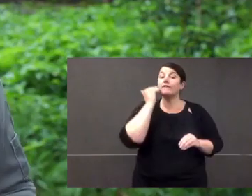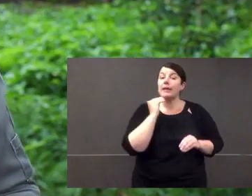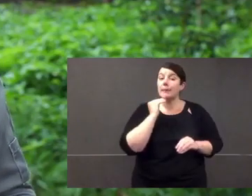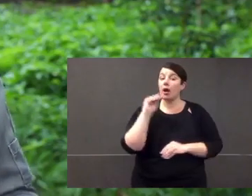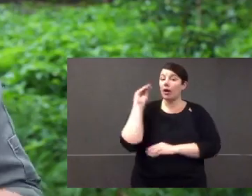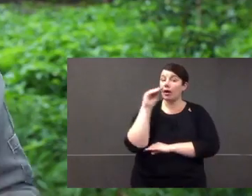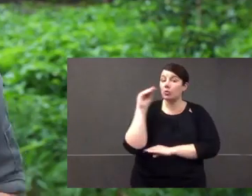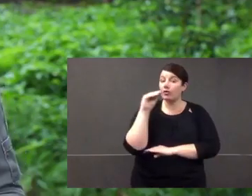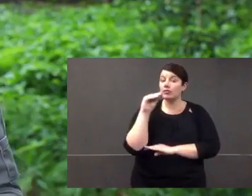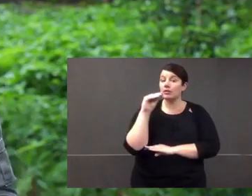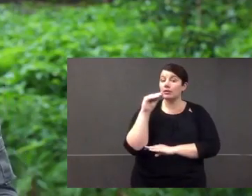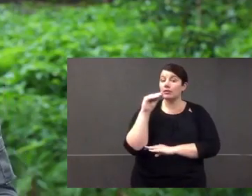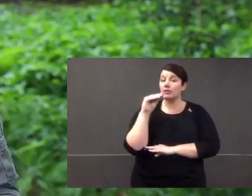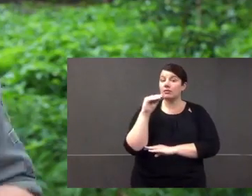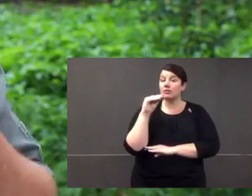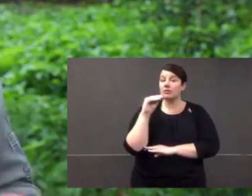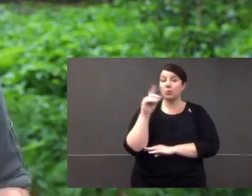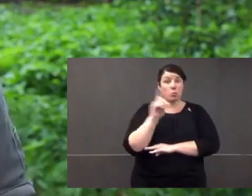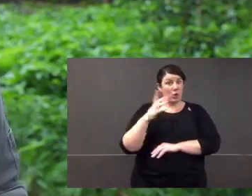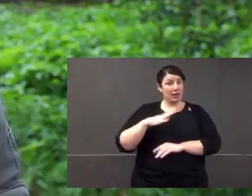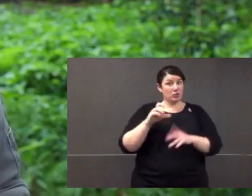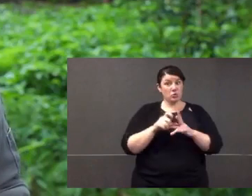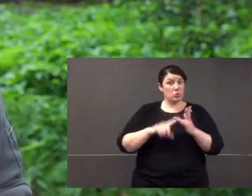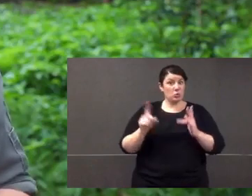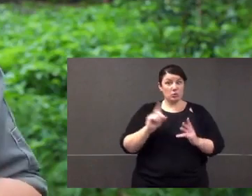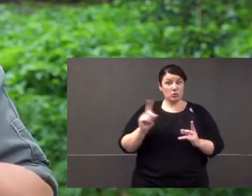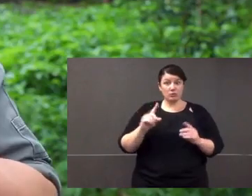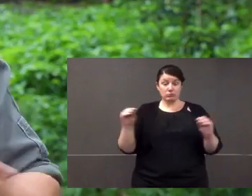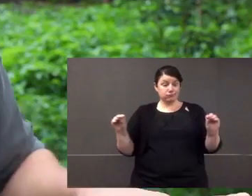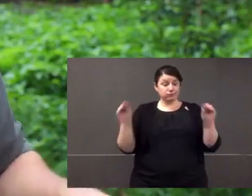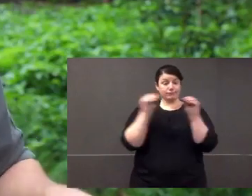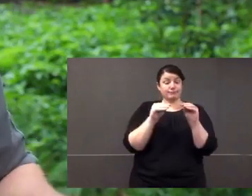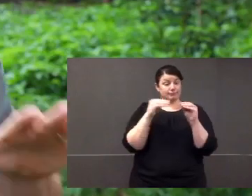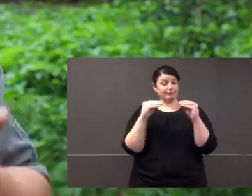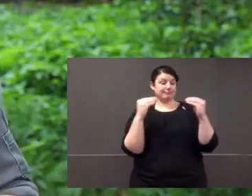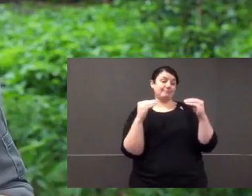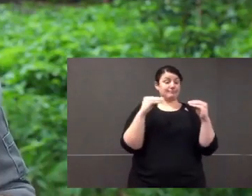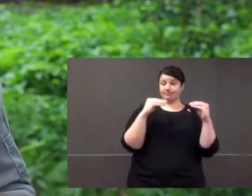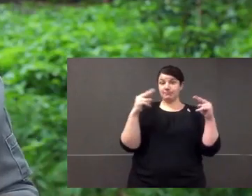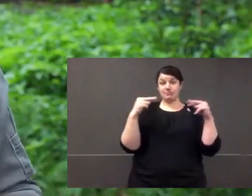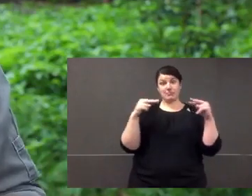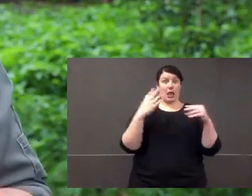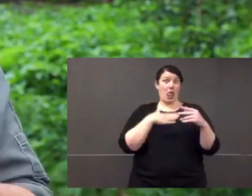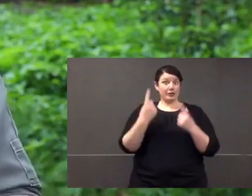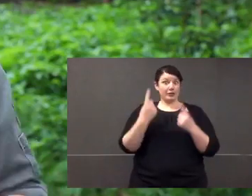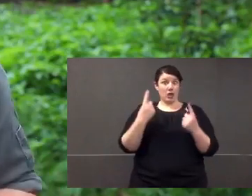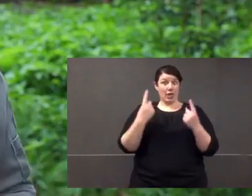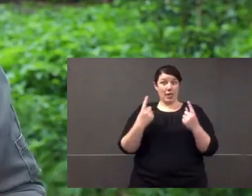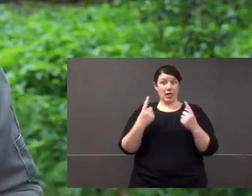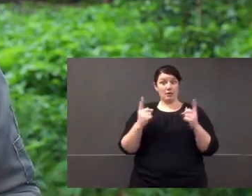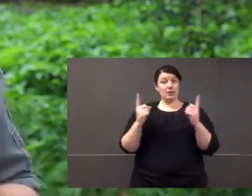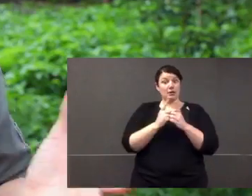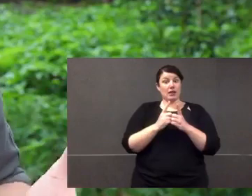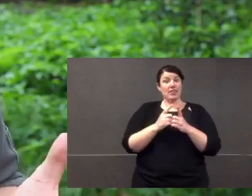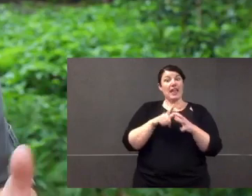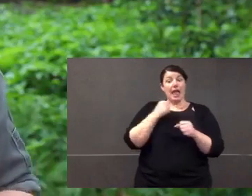breeding. It's really interesting. Females, all they have to do with the chicks is they meet up with the